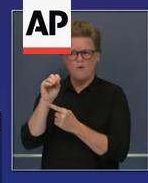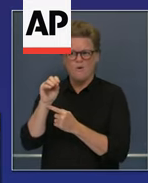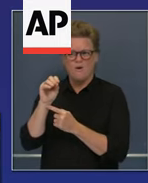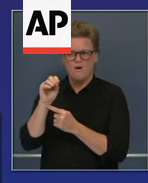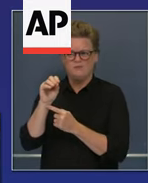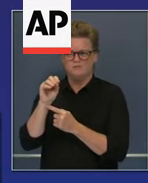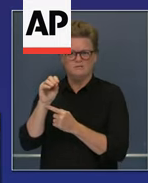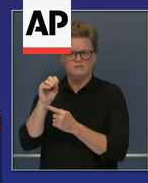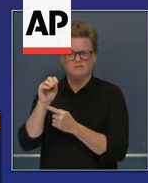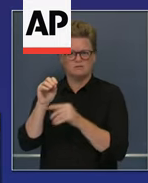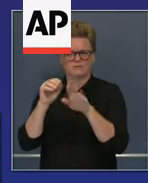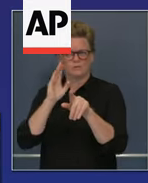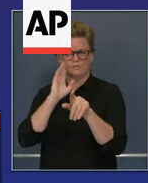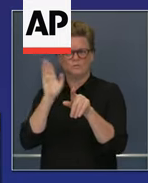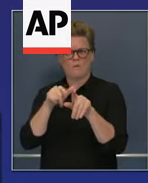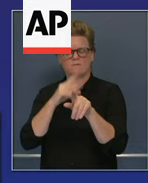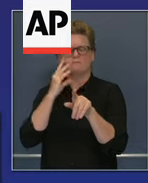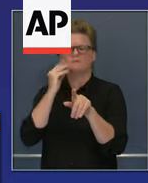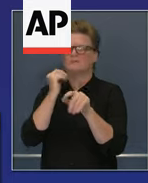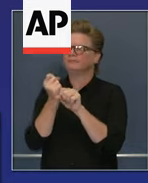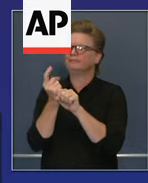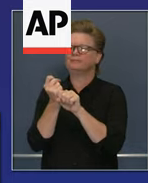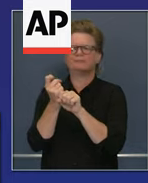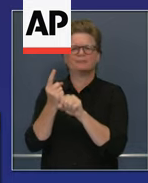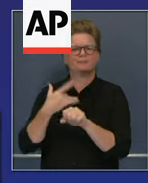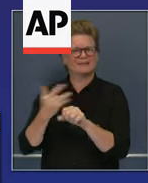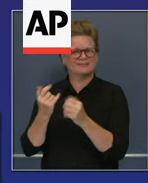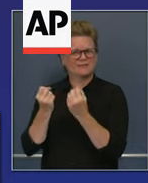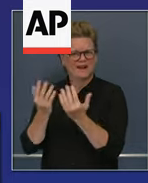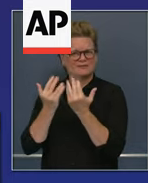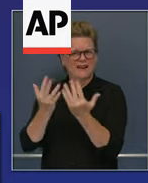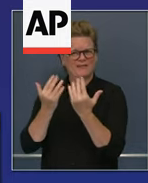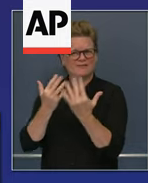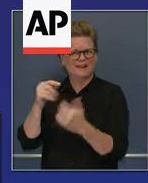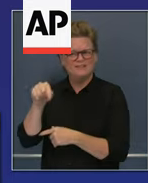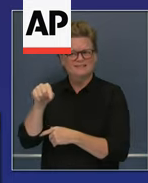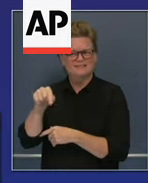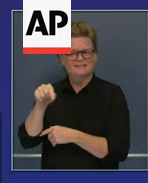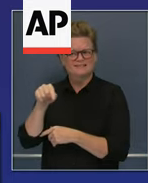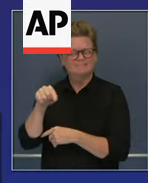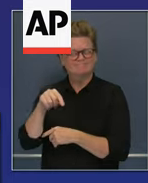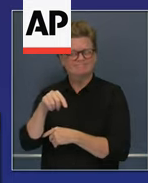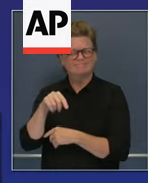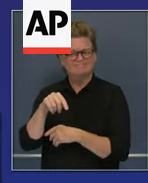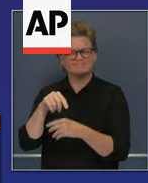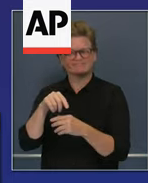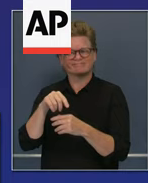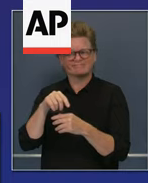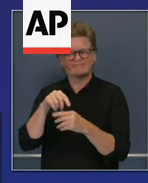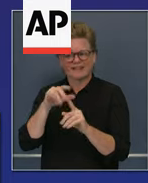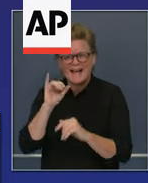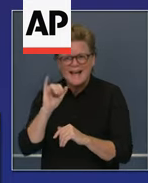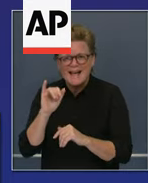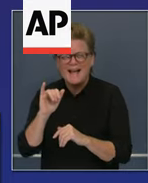fires that we experience on an annual basis come from individuals making bad decisions or